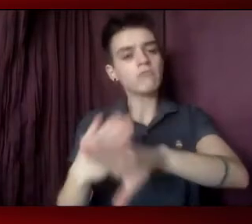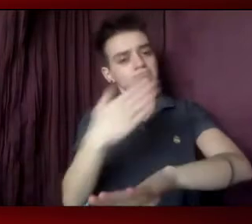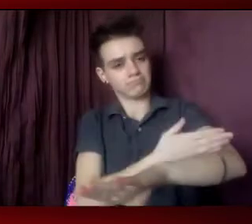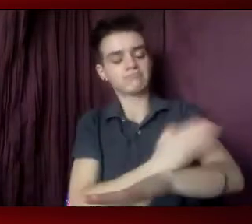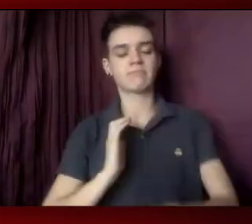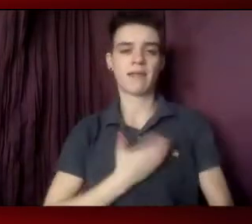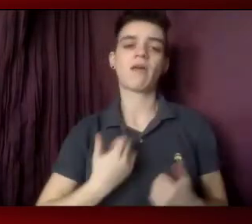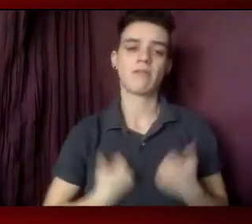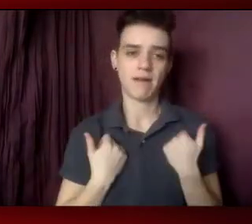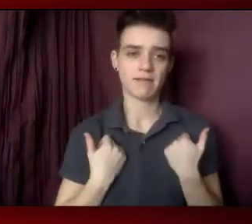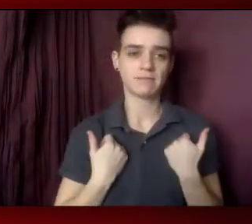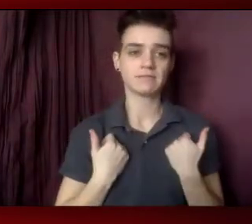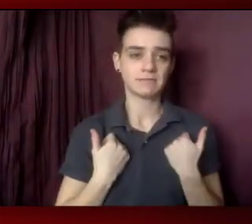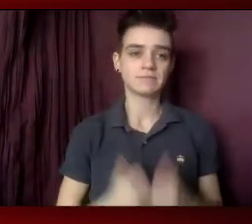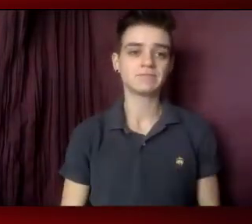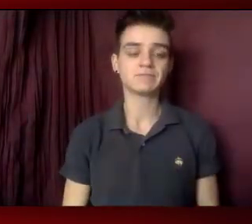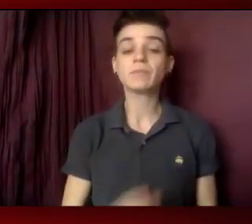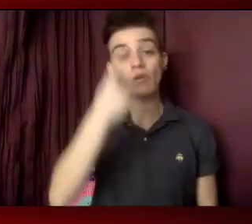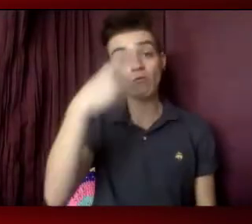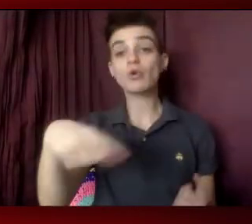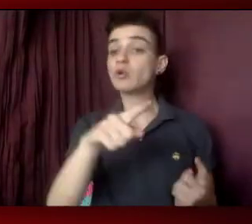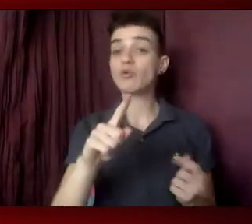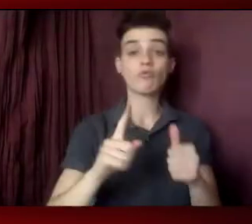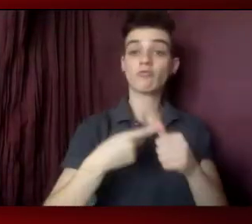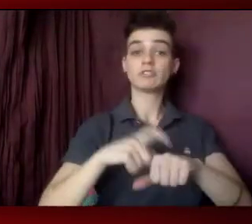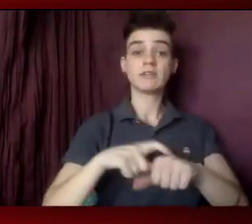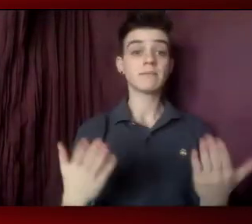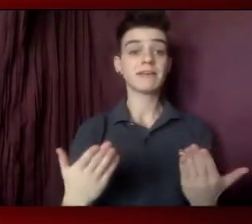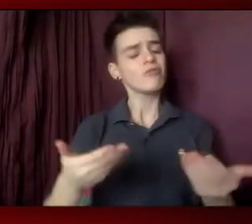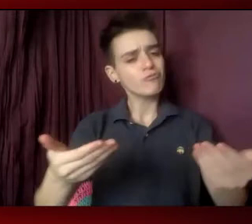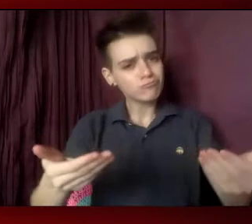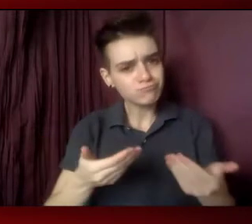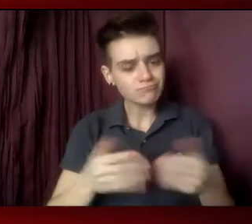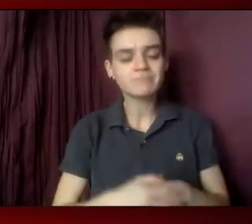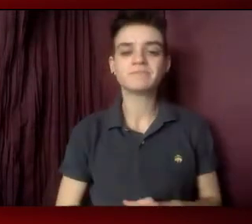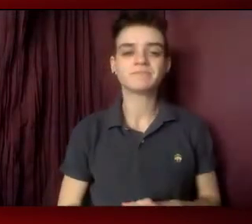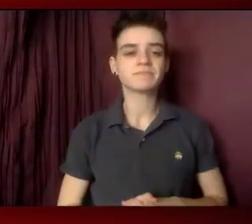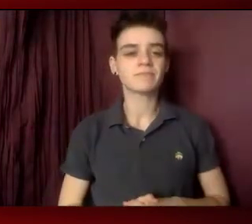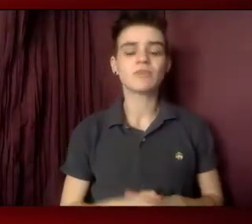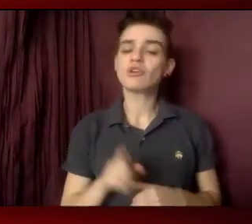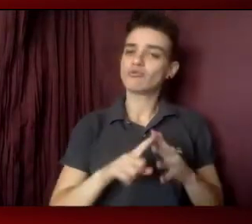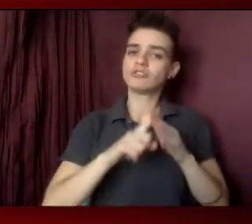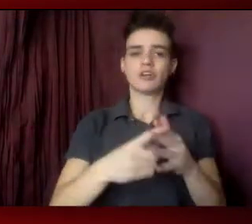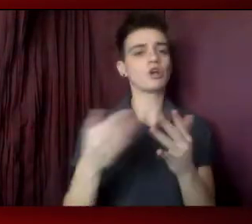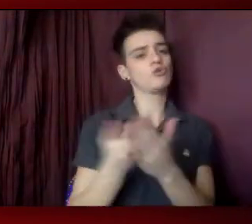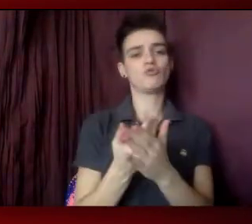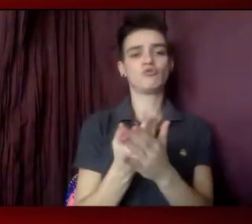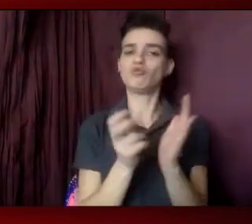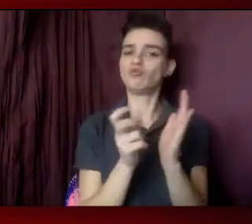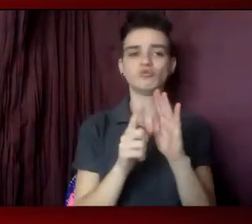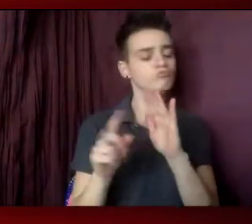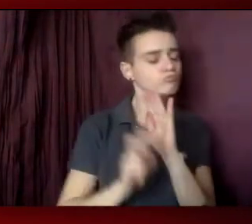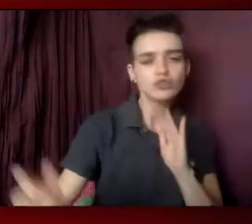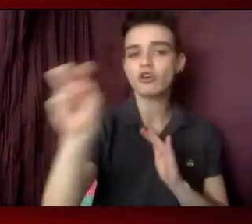lives. For all first timers, we welcome you for embarking upon a new journey of leadership